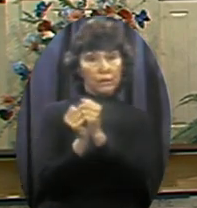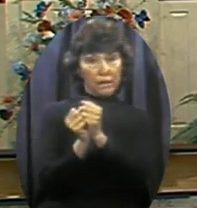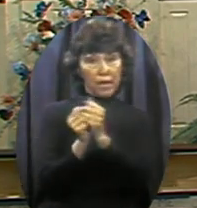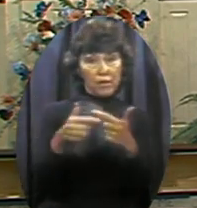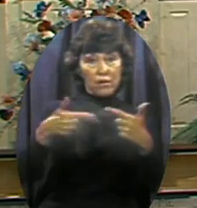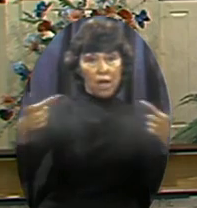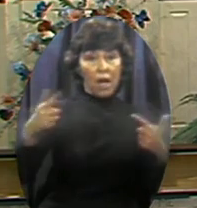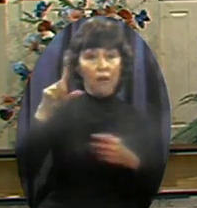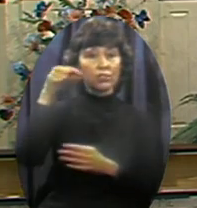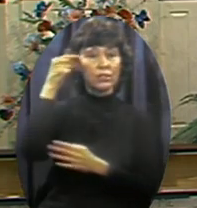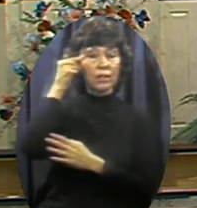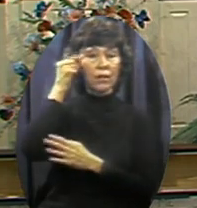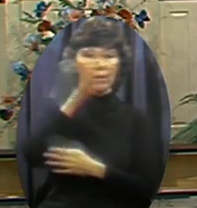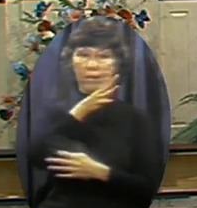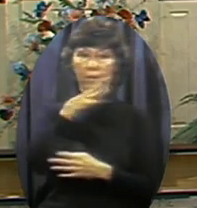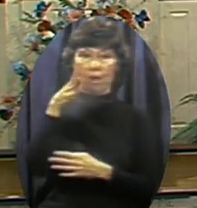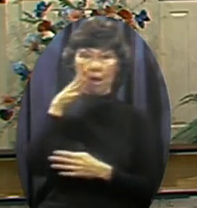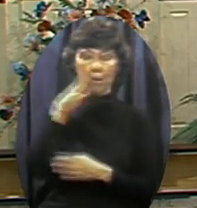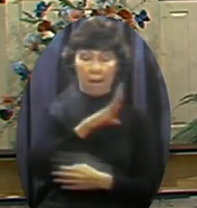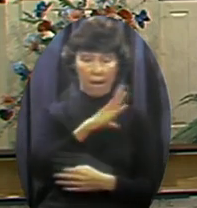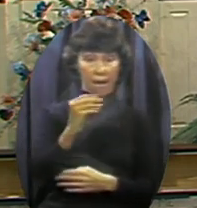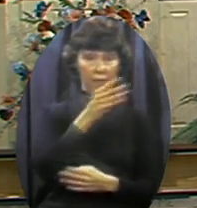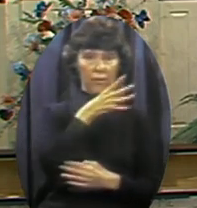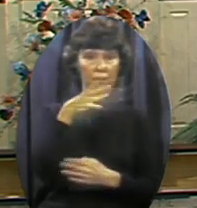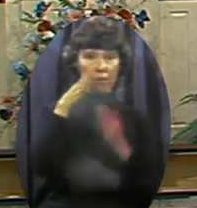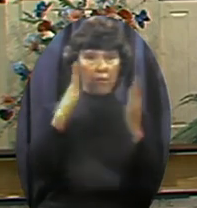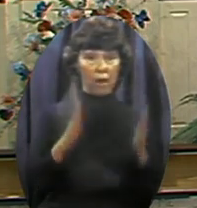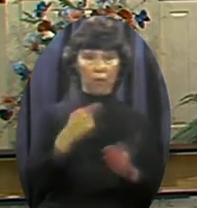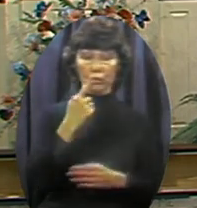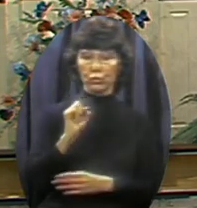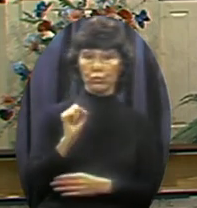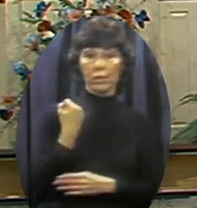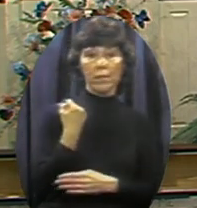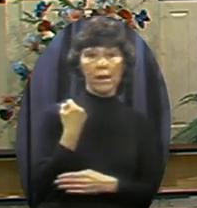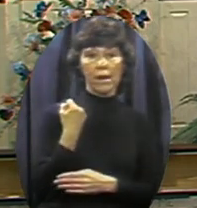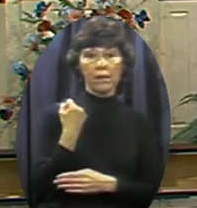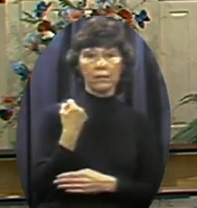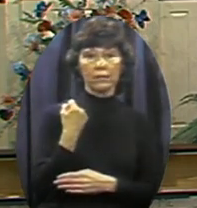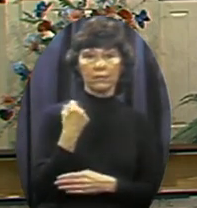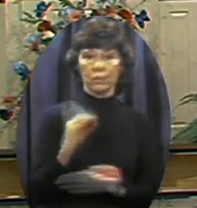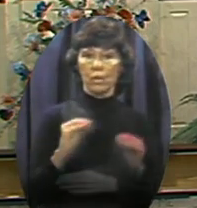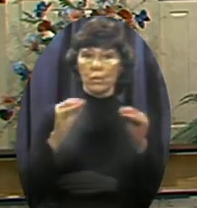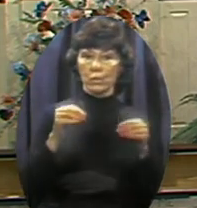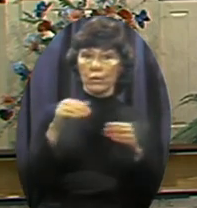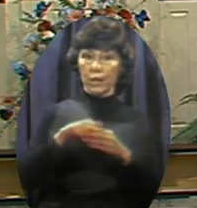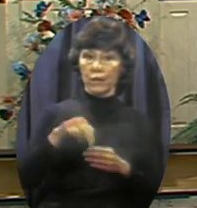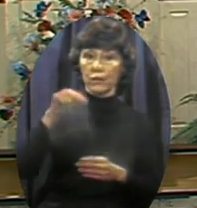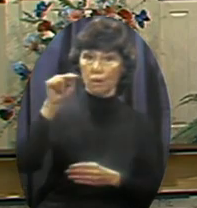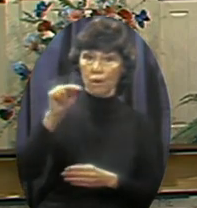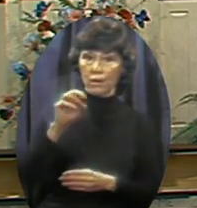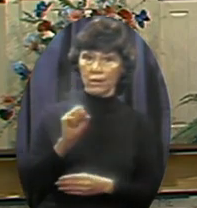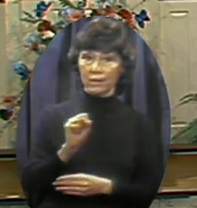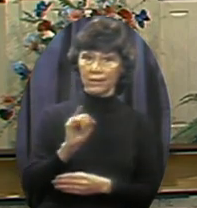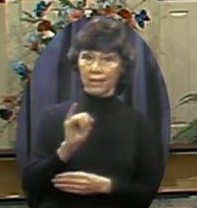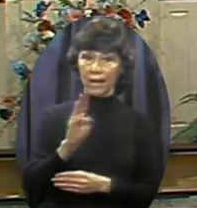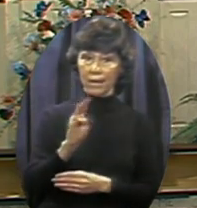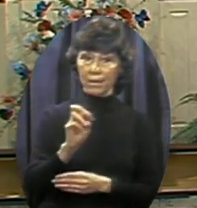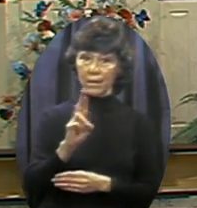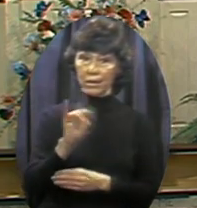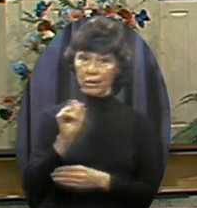farmers who dared to rebel Were put in Siberian camps Many of them killed In 1940